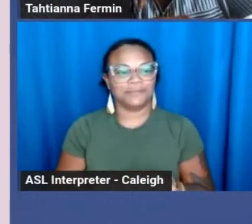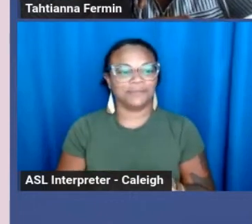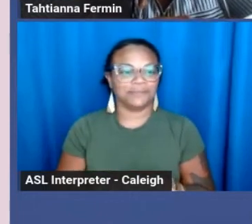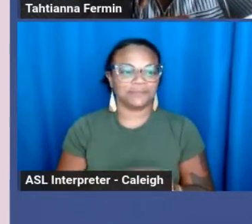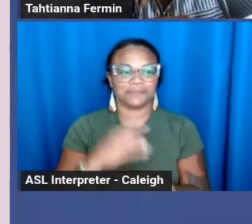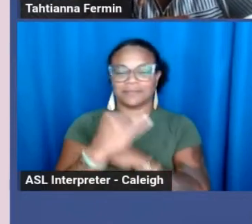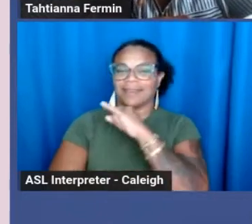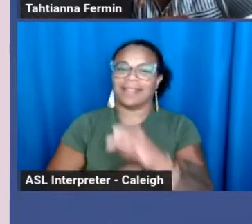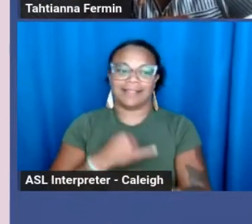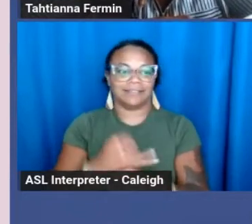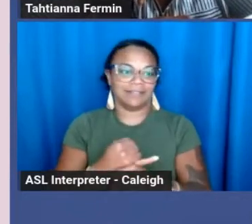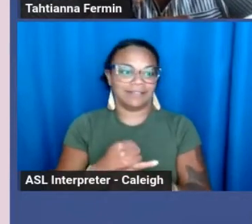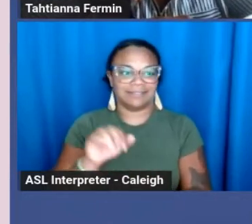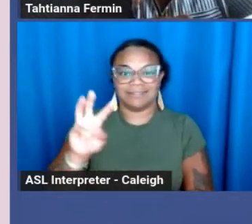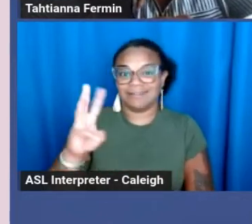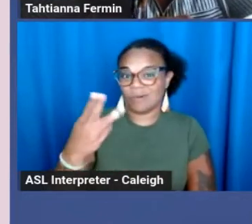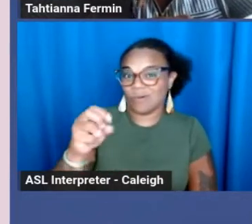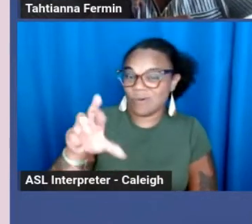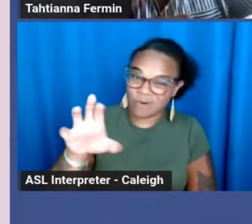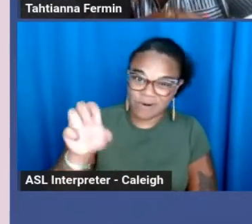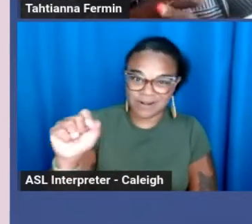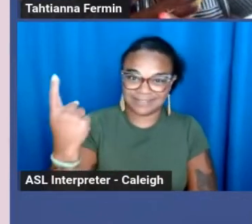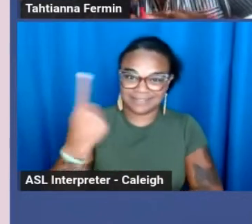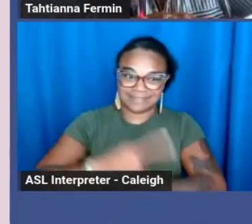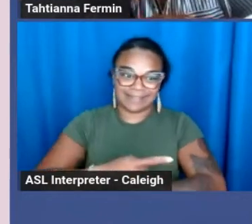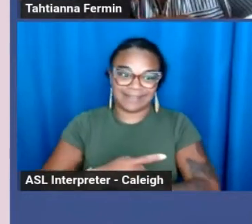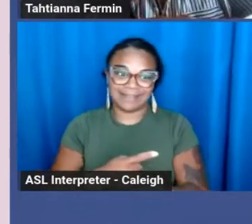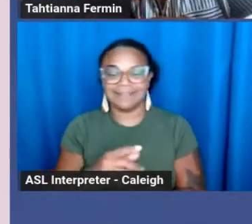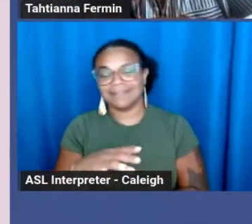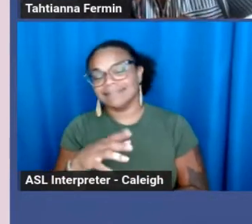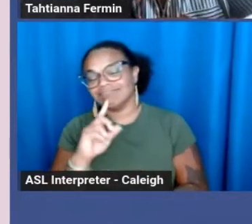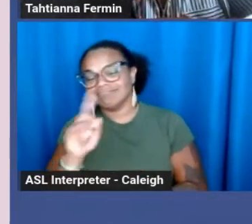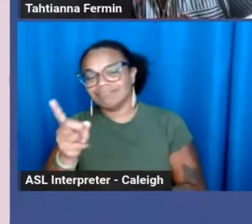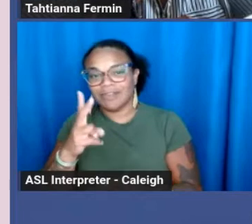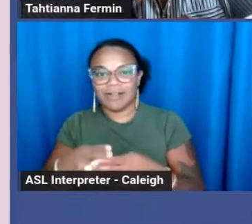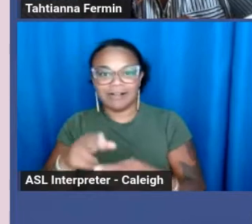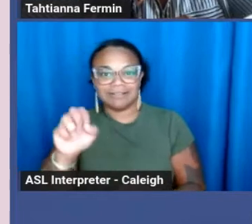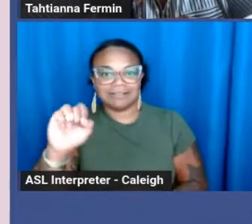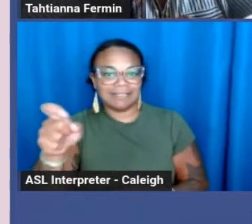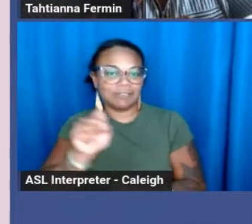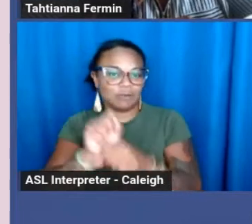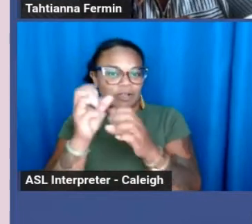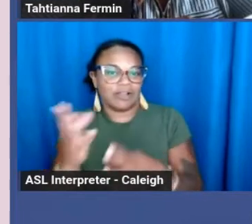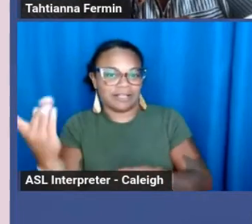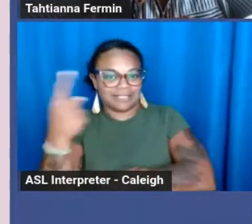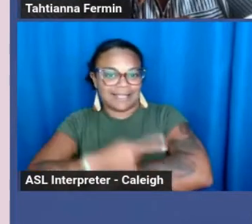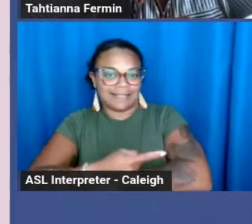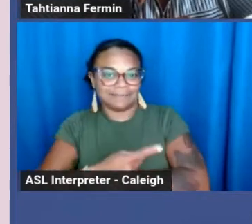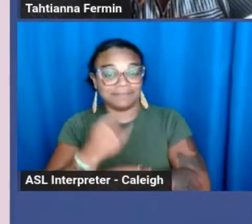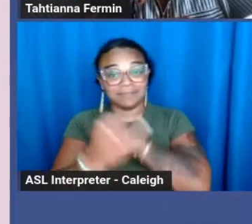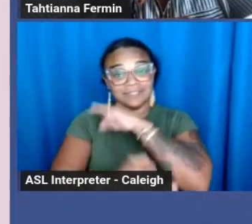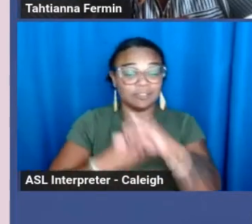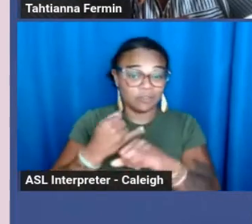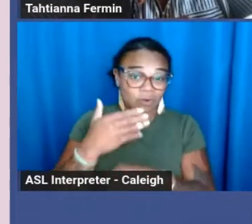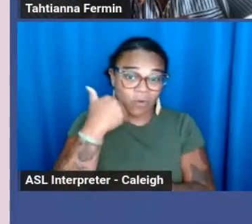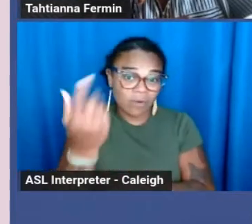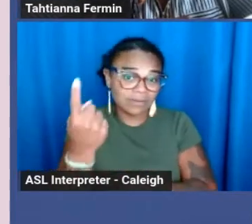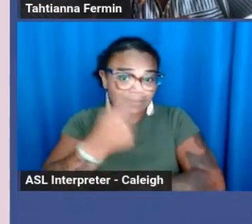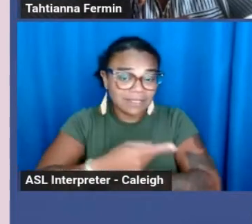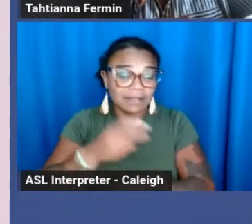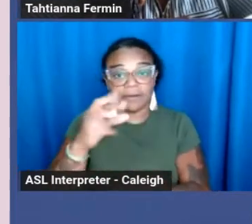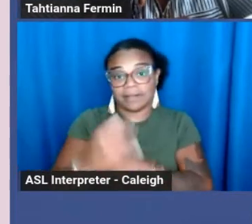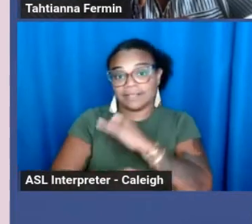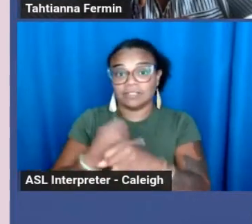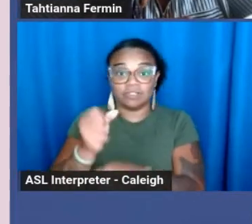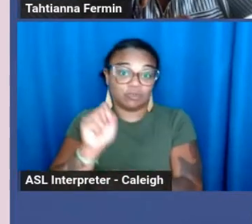International Horse Day. Better known as Sex Workers Day. International Horse Day or International